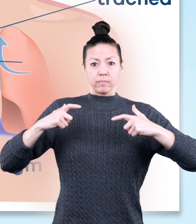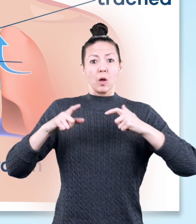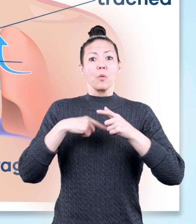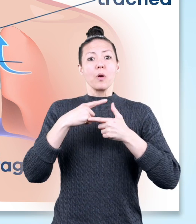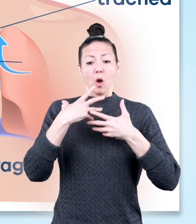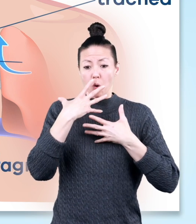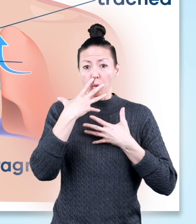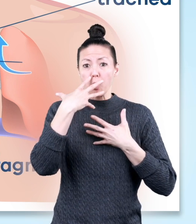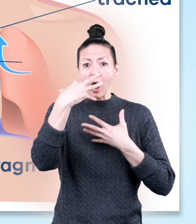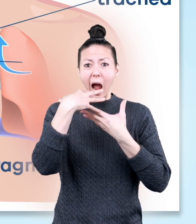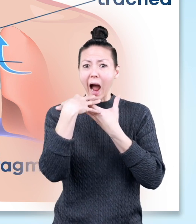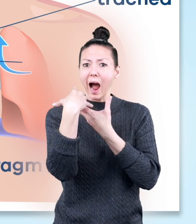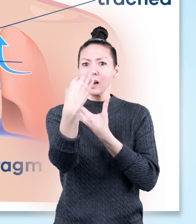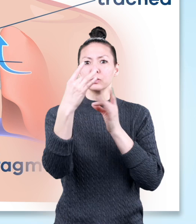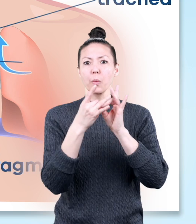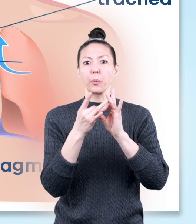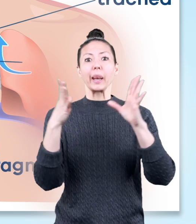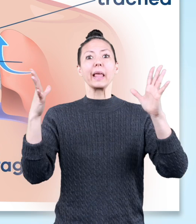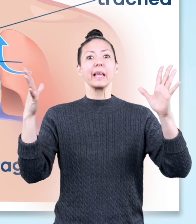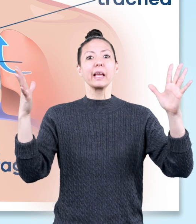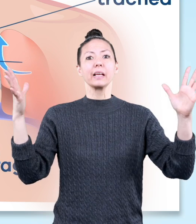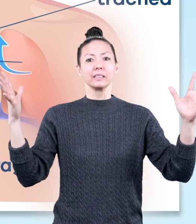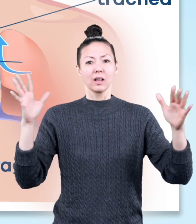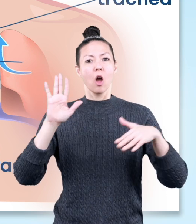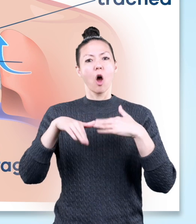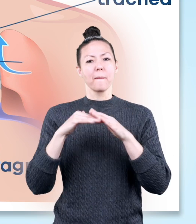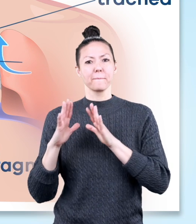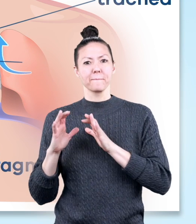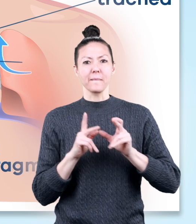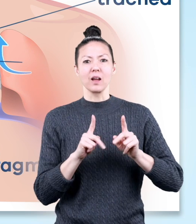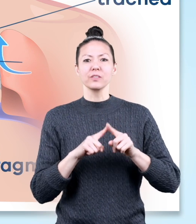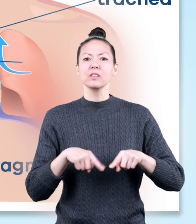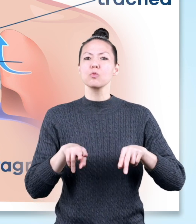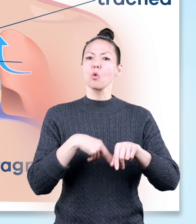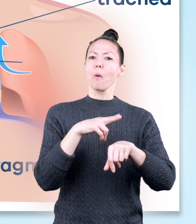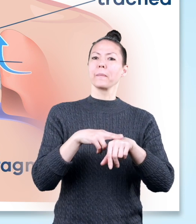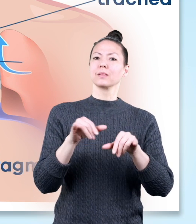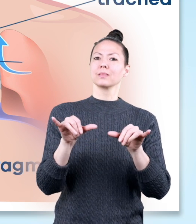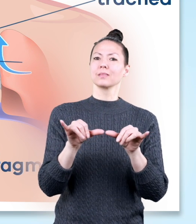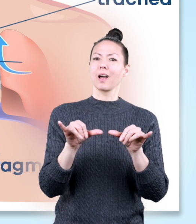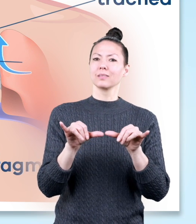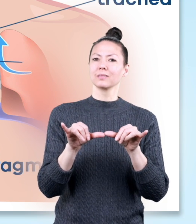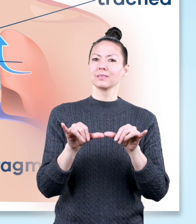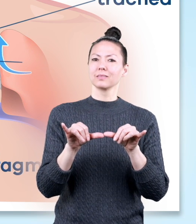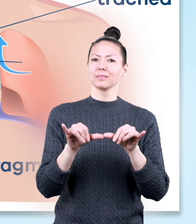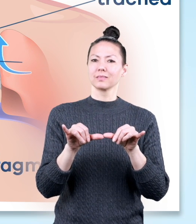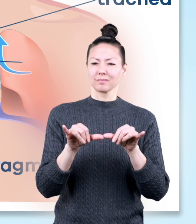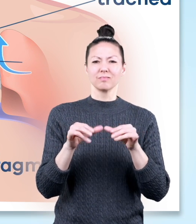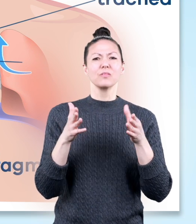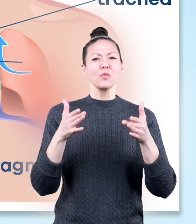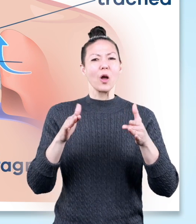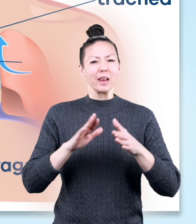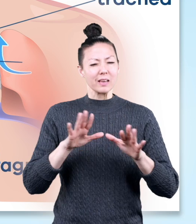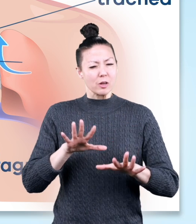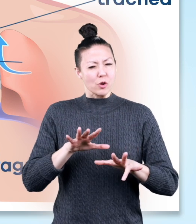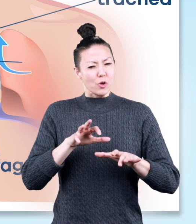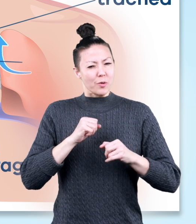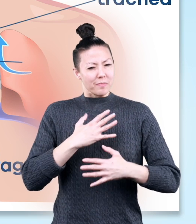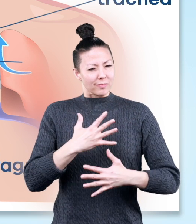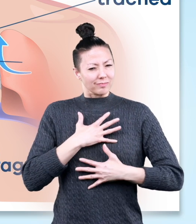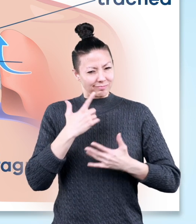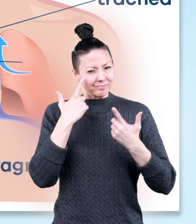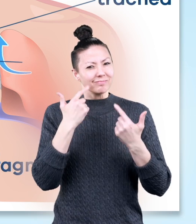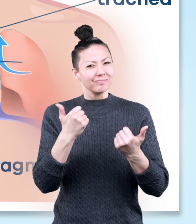Once the air is released, or exhaled, everything returns to its normal size. Go ahead.